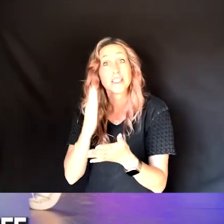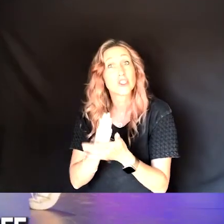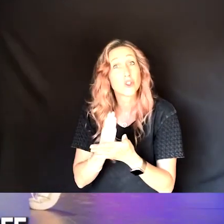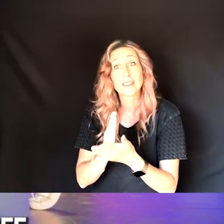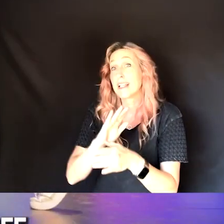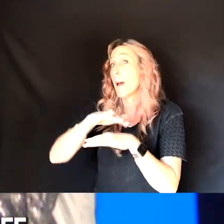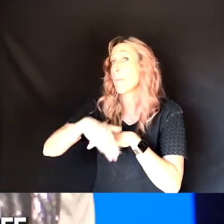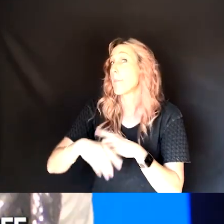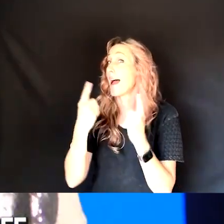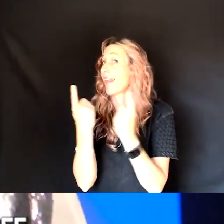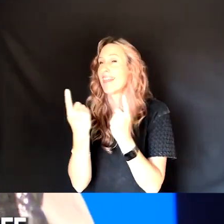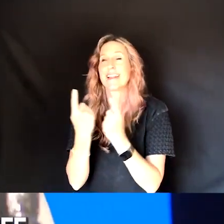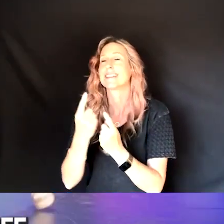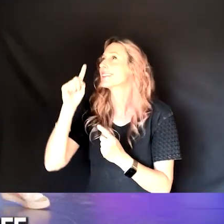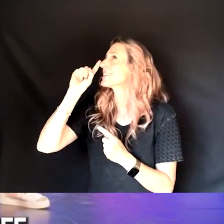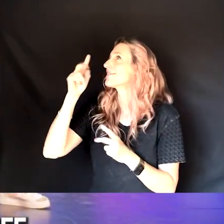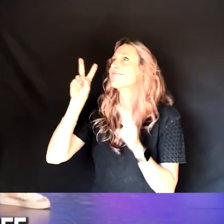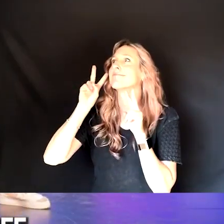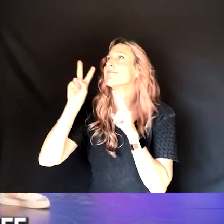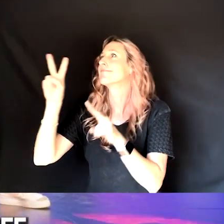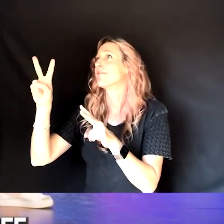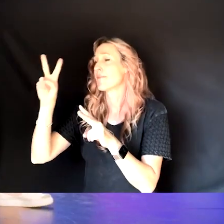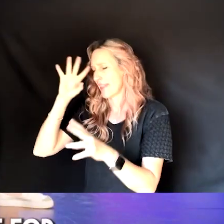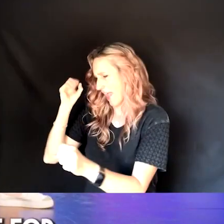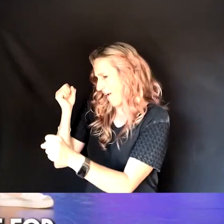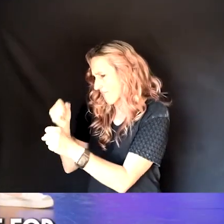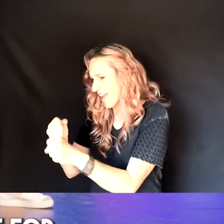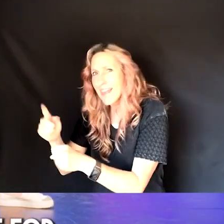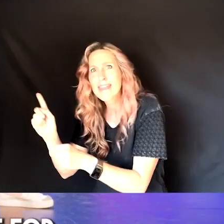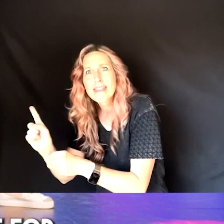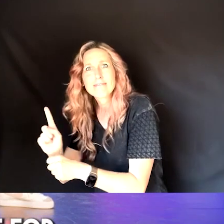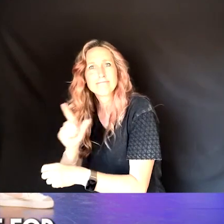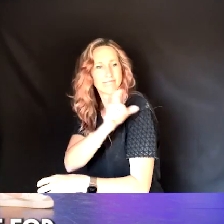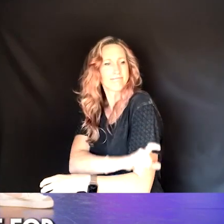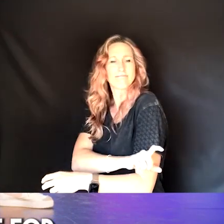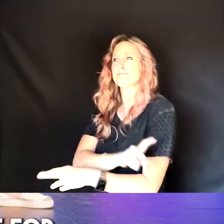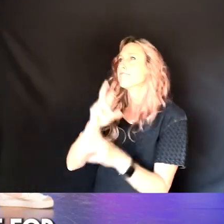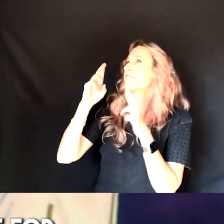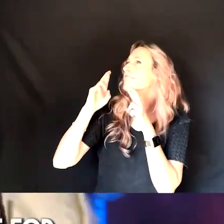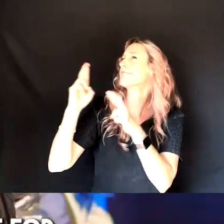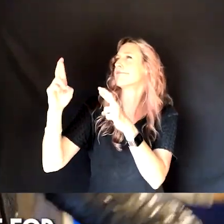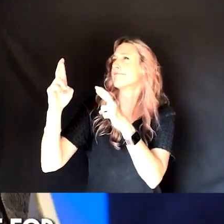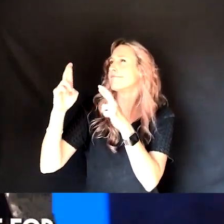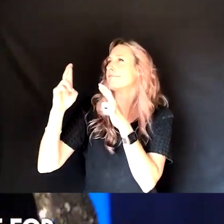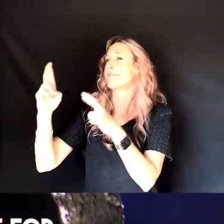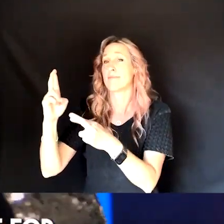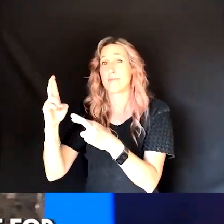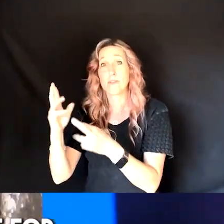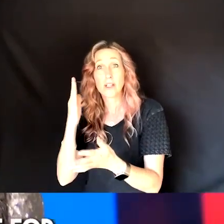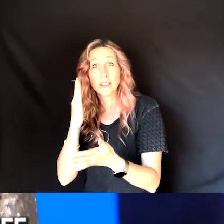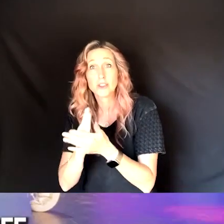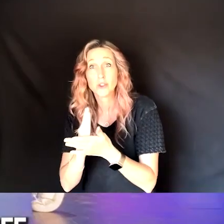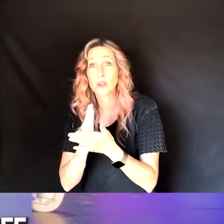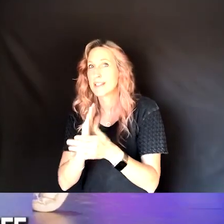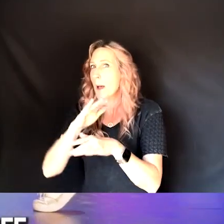for and assurance about what we do not see. Now faith is confidence in what we hope